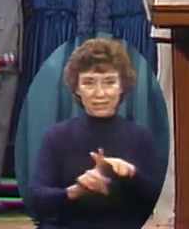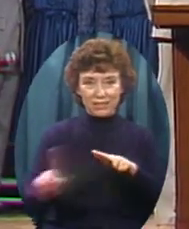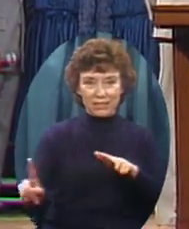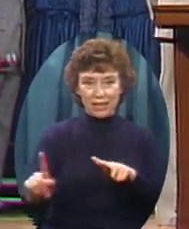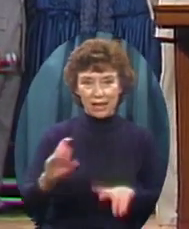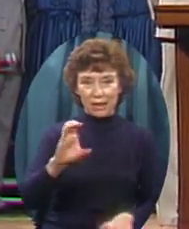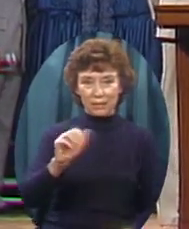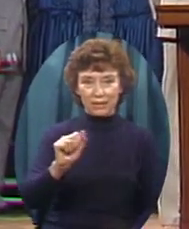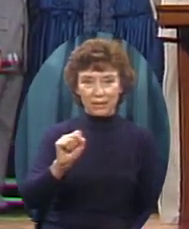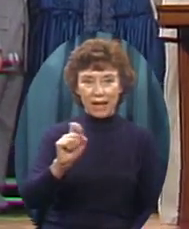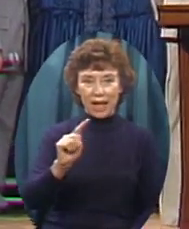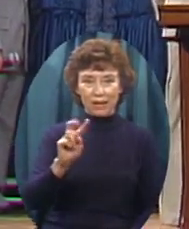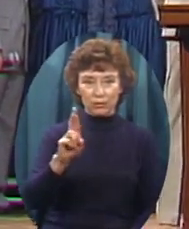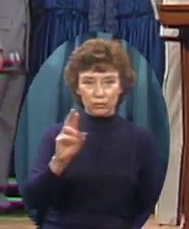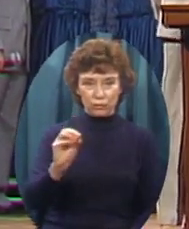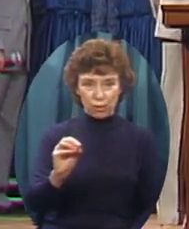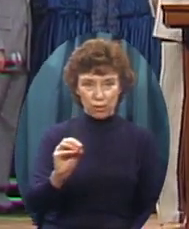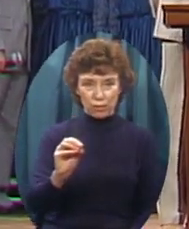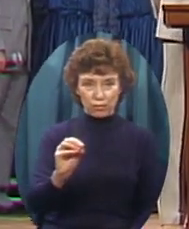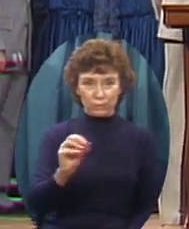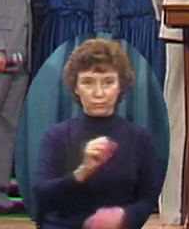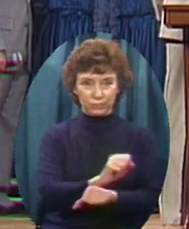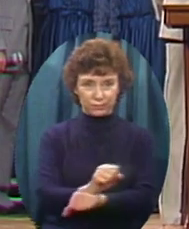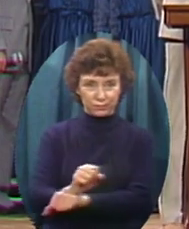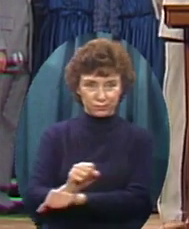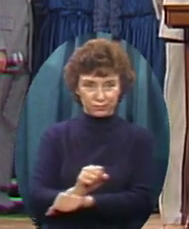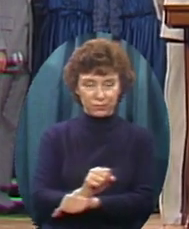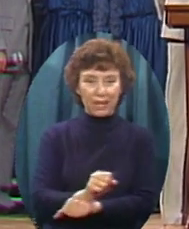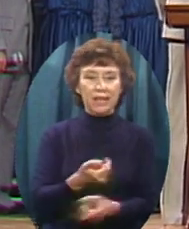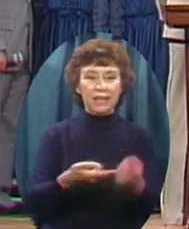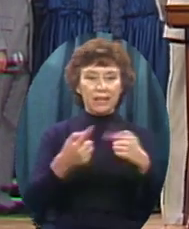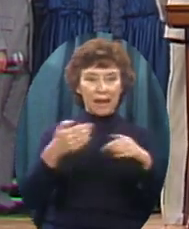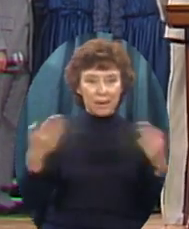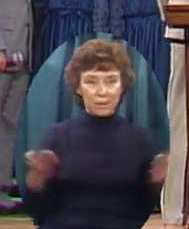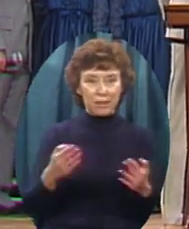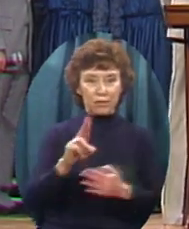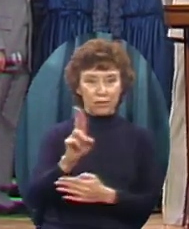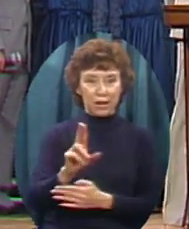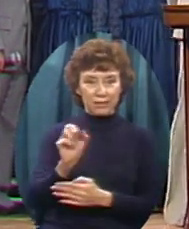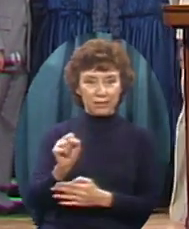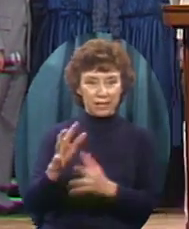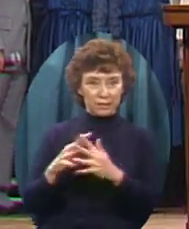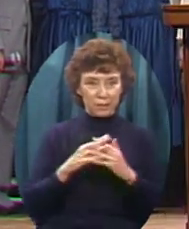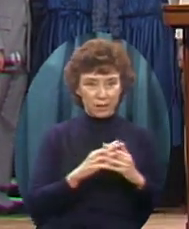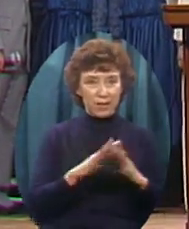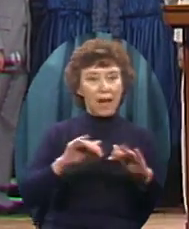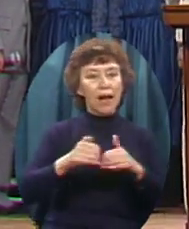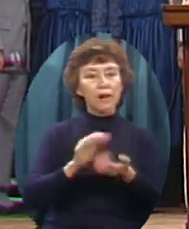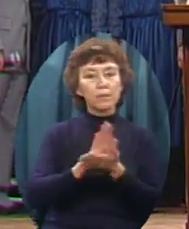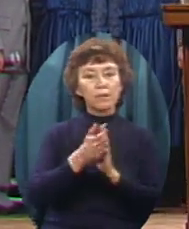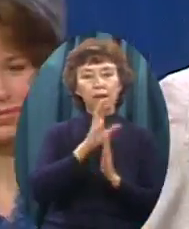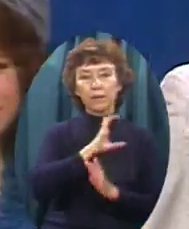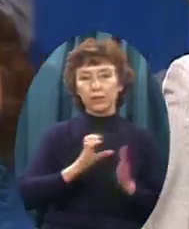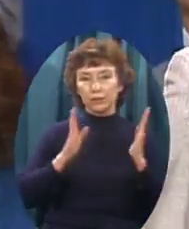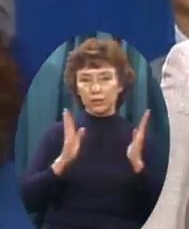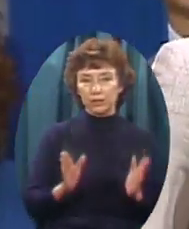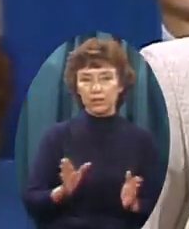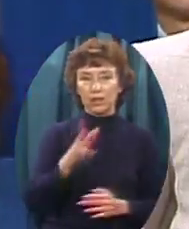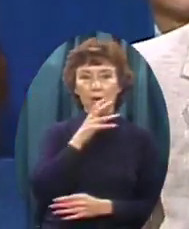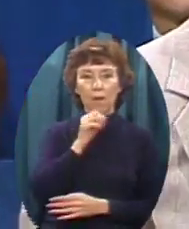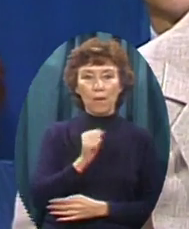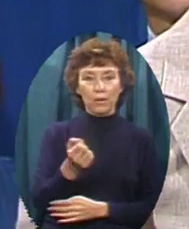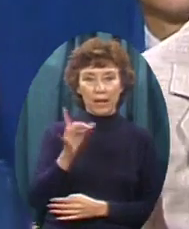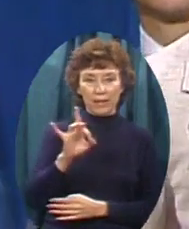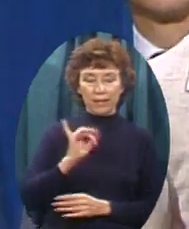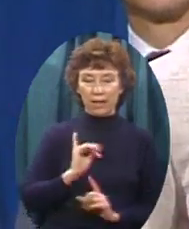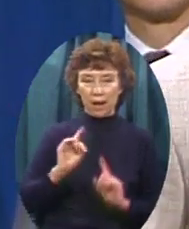Escaping Castro's tyranny Amen Came to the United States Tell us your own story How did you become a Christian, Rocky? At the age of 18, I